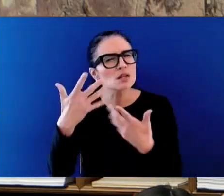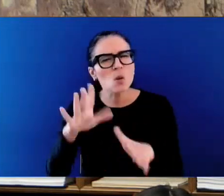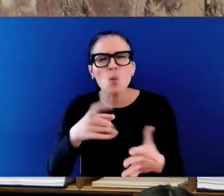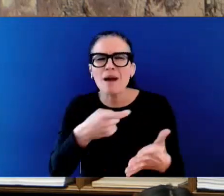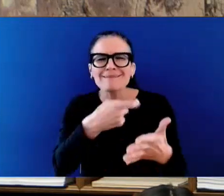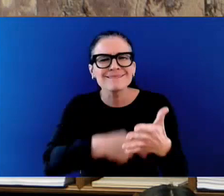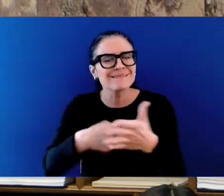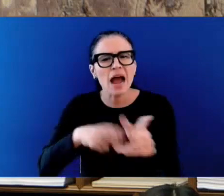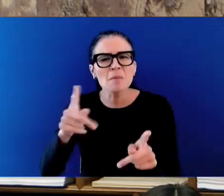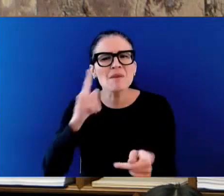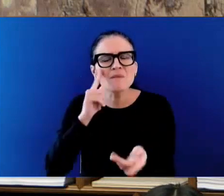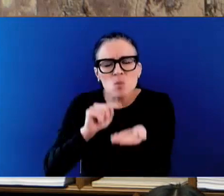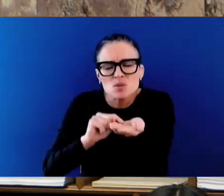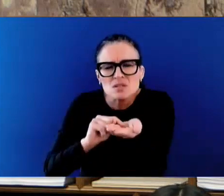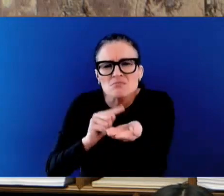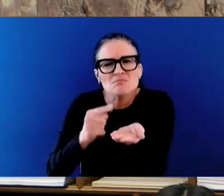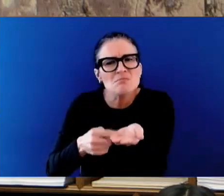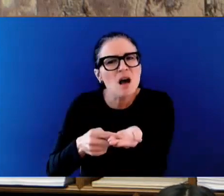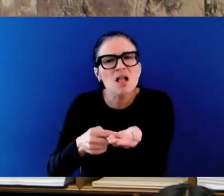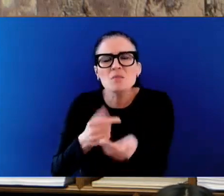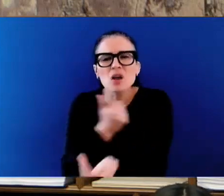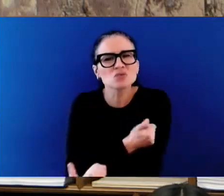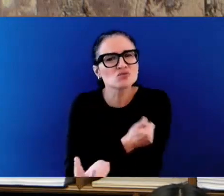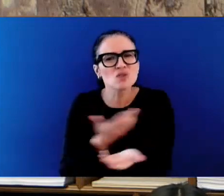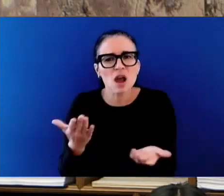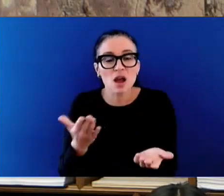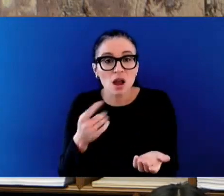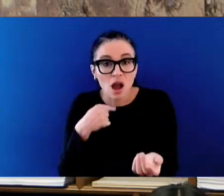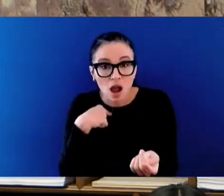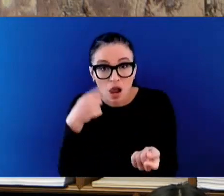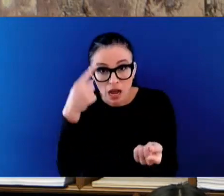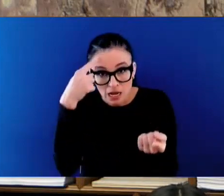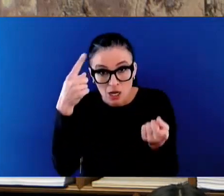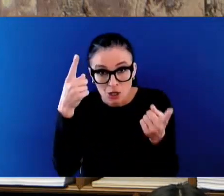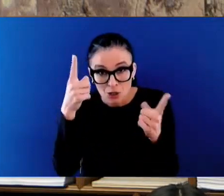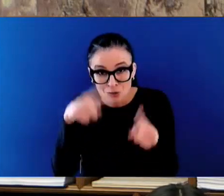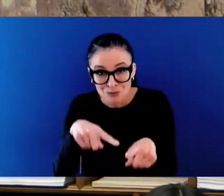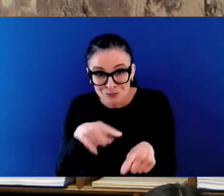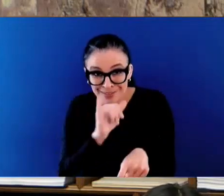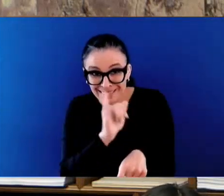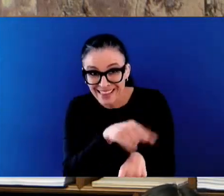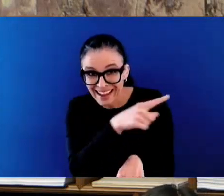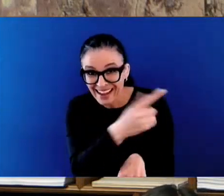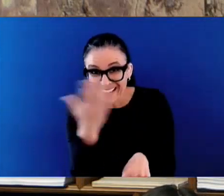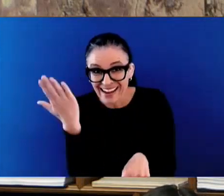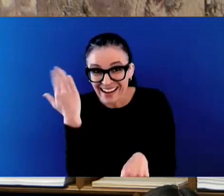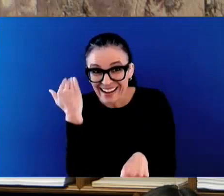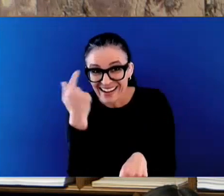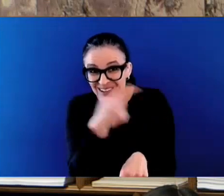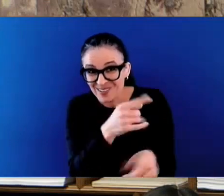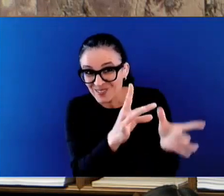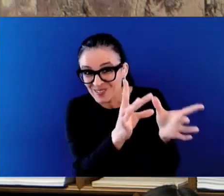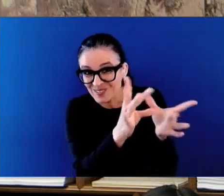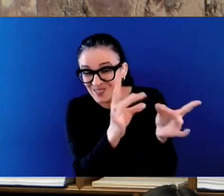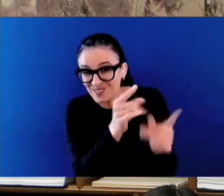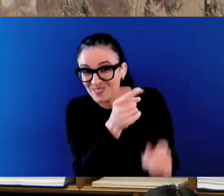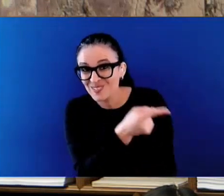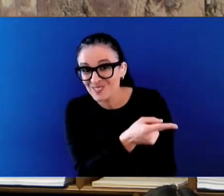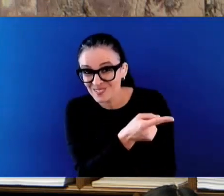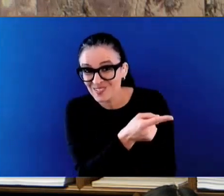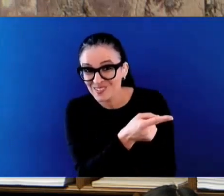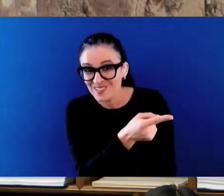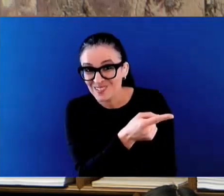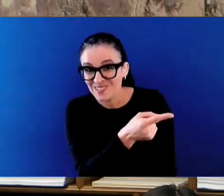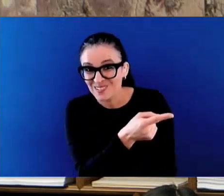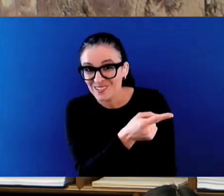Those are the very words of the Leader of the Opposition, Honourable Speaker. And then the member from South Surrey.